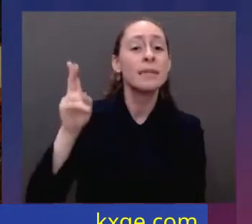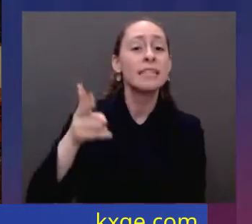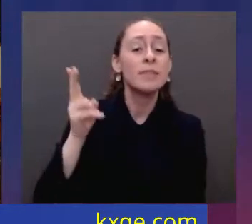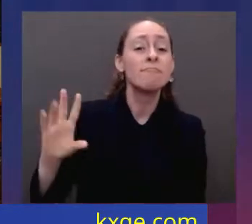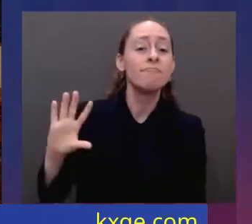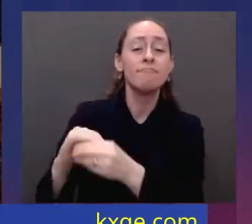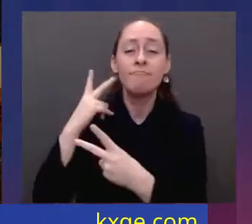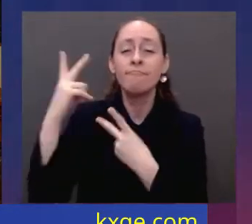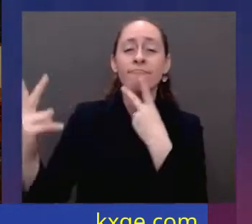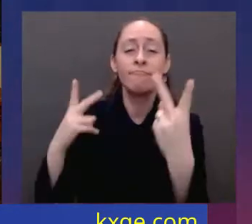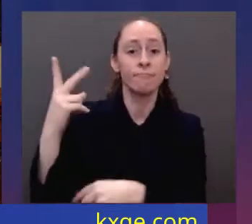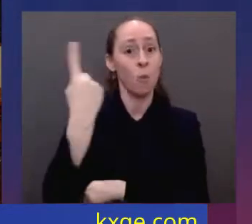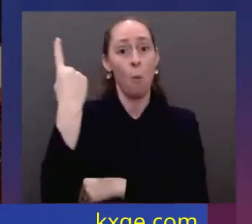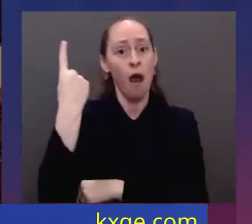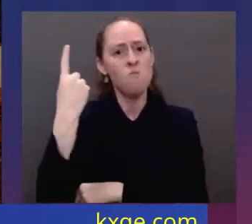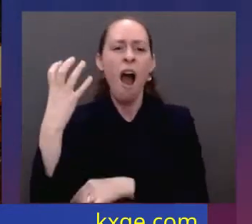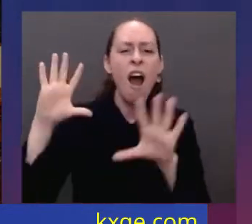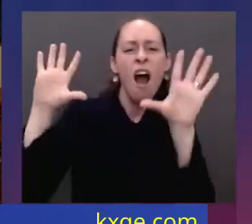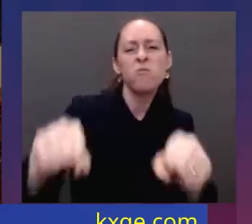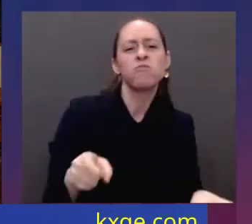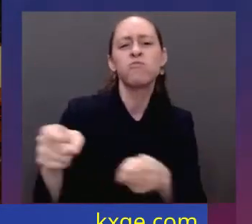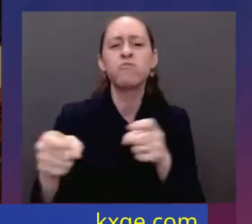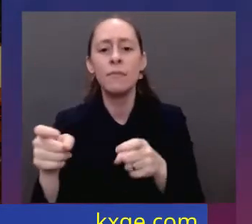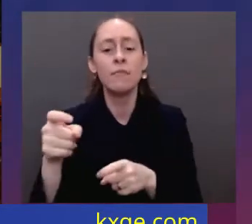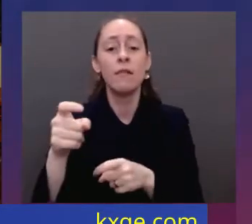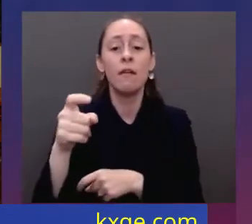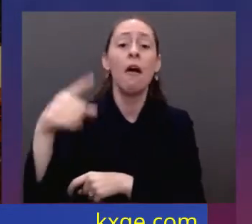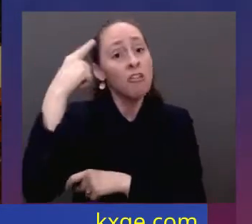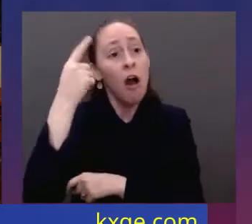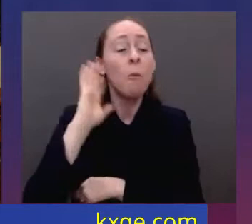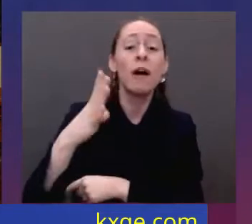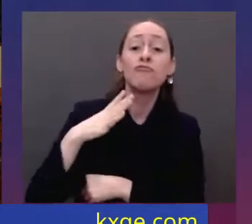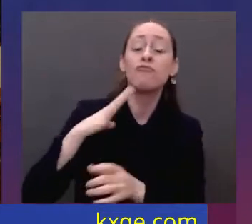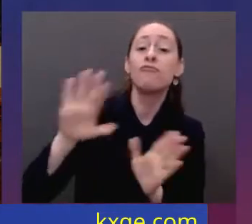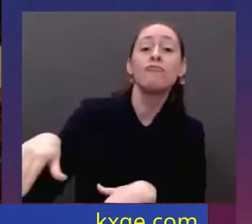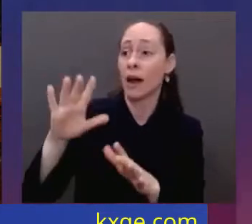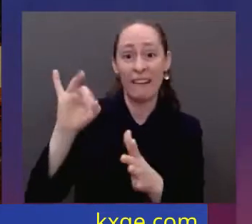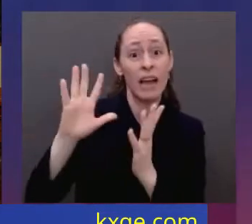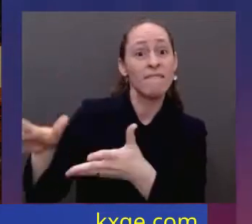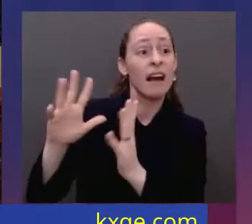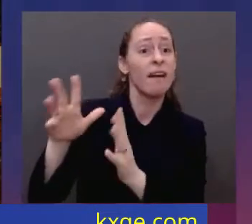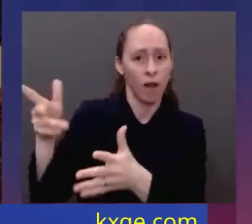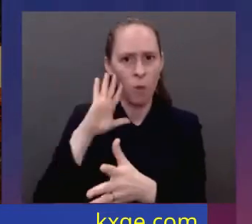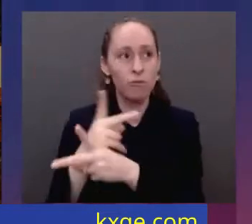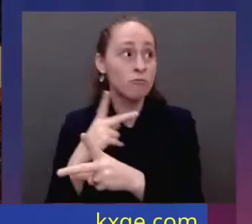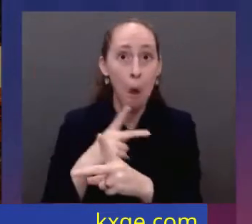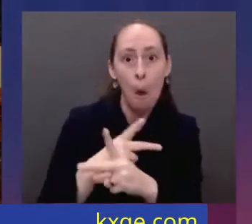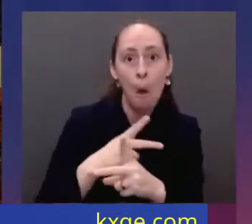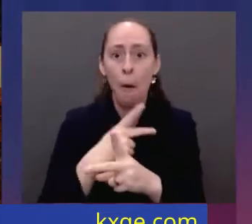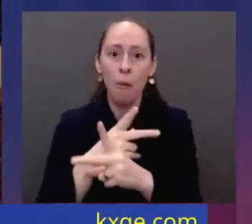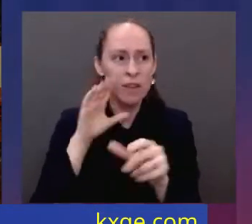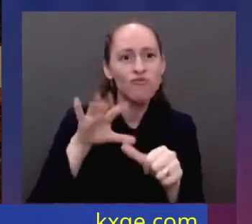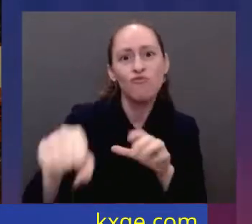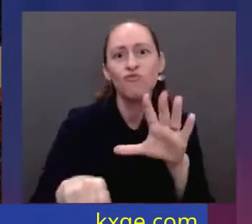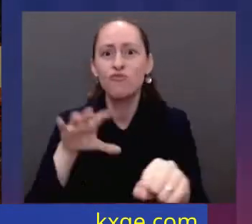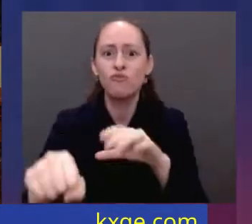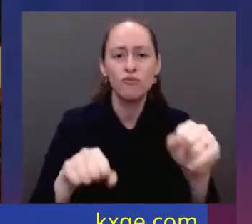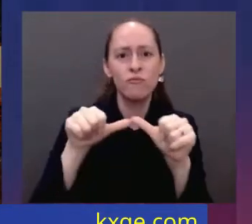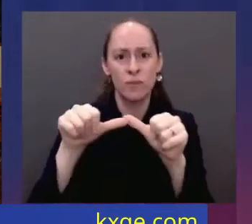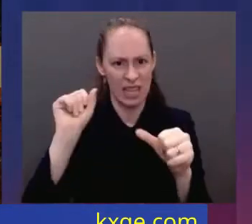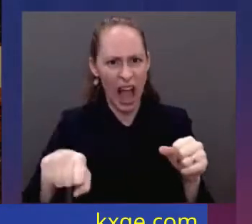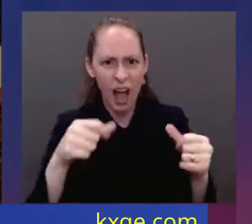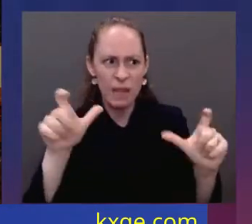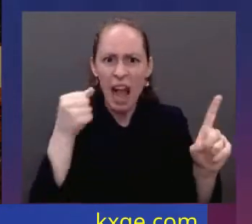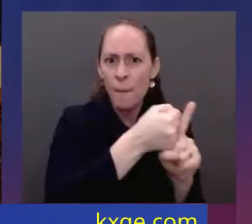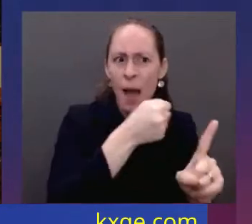they cause more chaos. They keep moving. And the cost, the threats to America and America to the world keeps rising. That's why the NATO alliance was